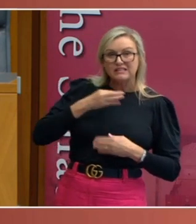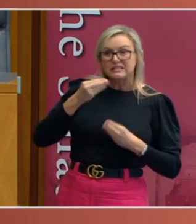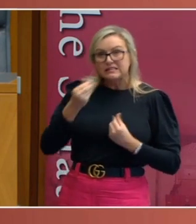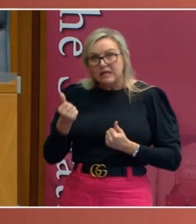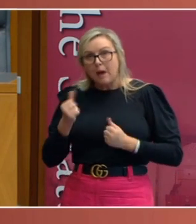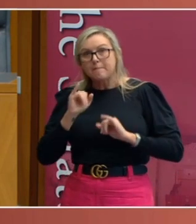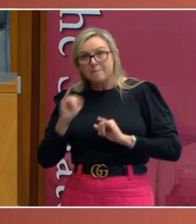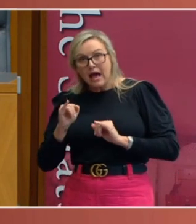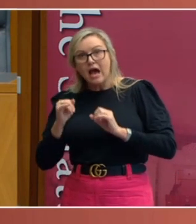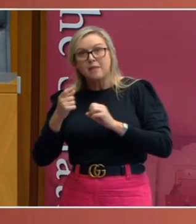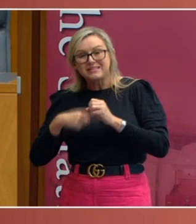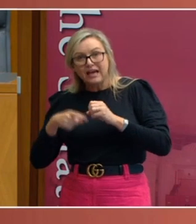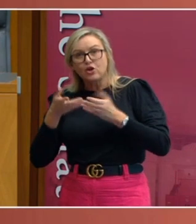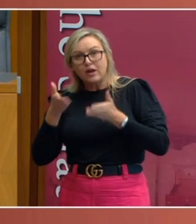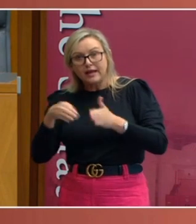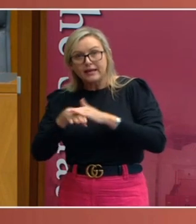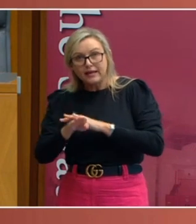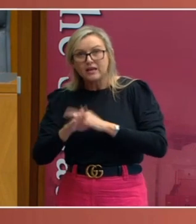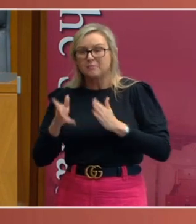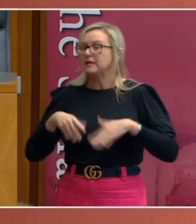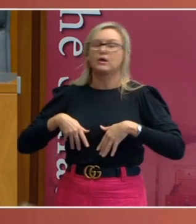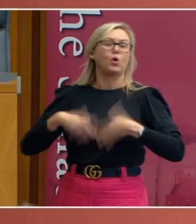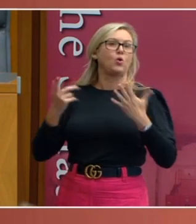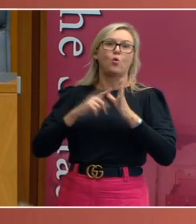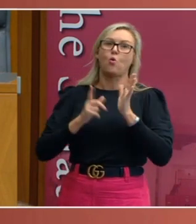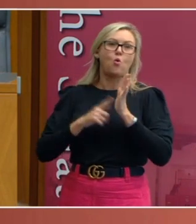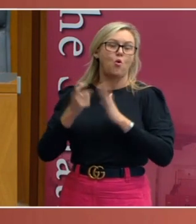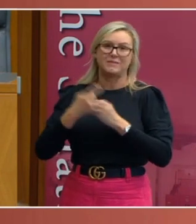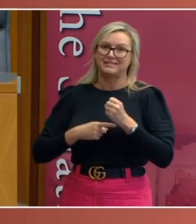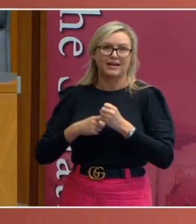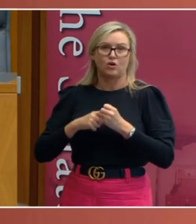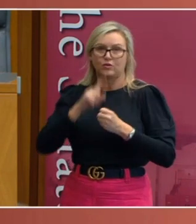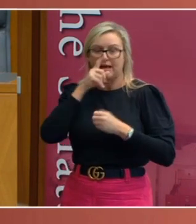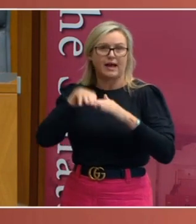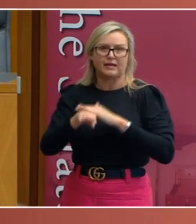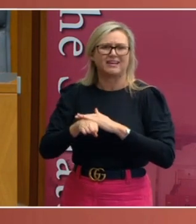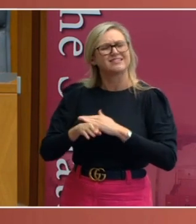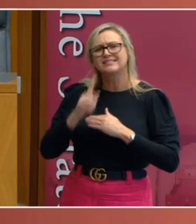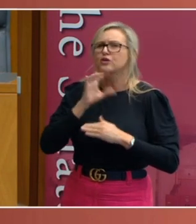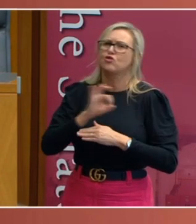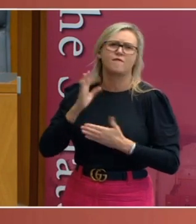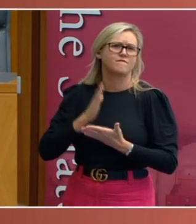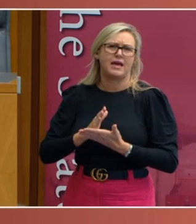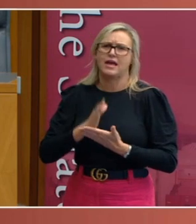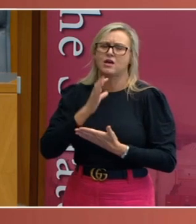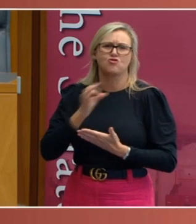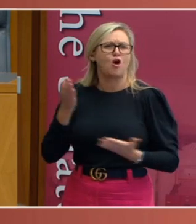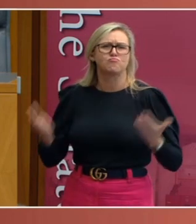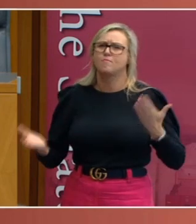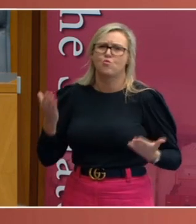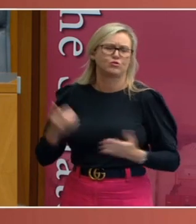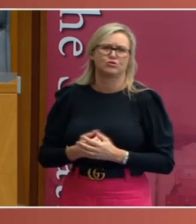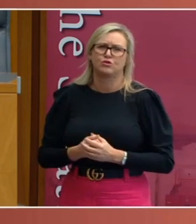was considered to be invalid because it was disproportionate. And so, here we see again this notion of